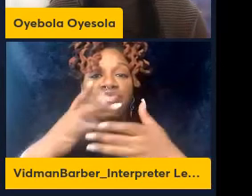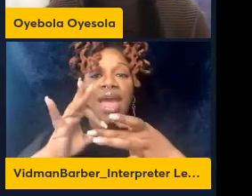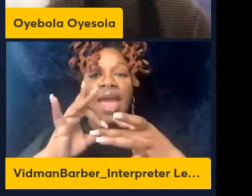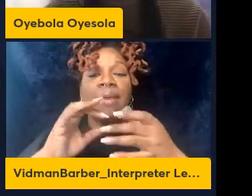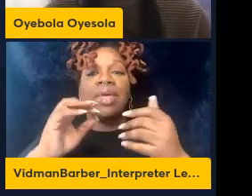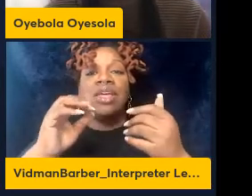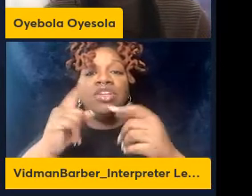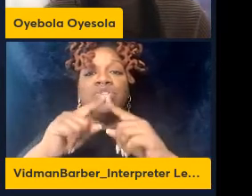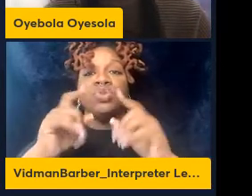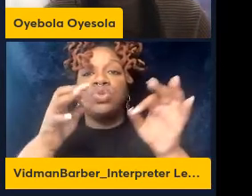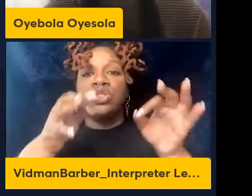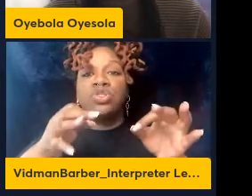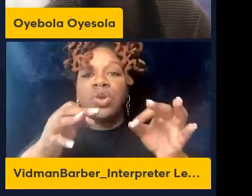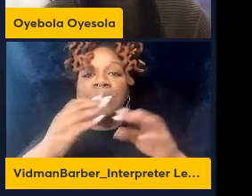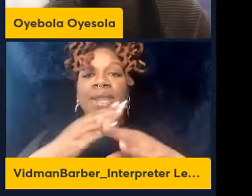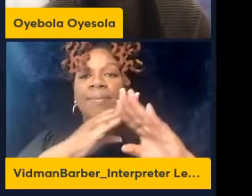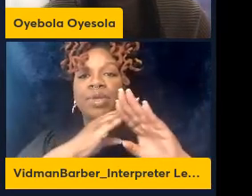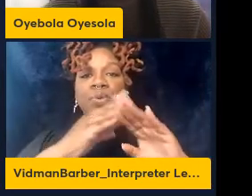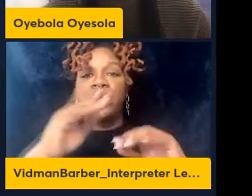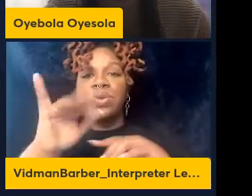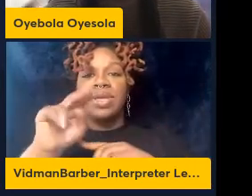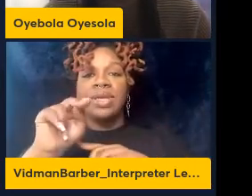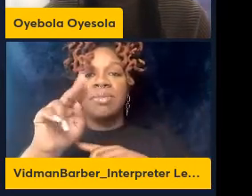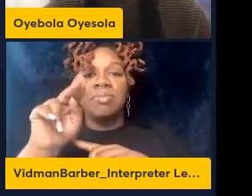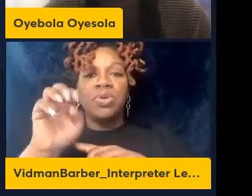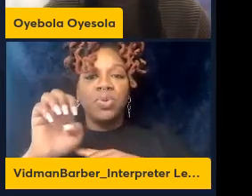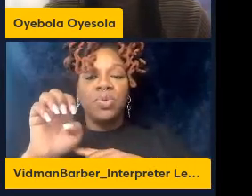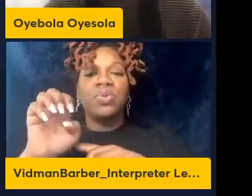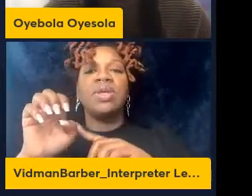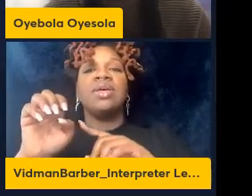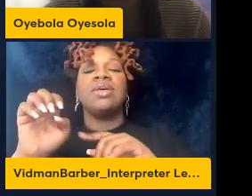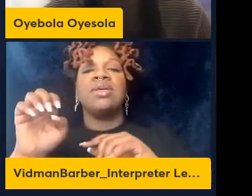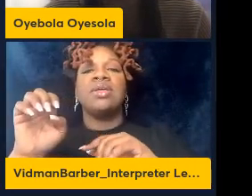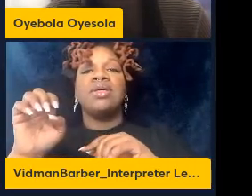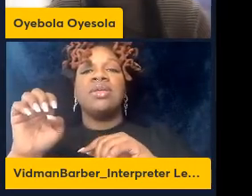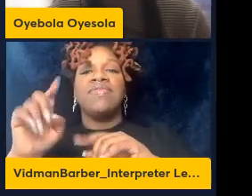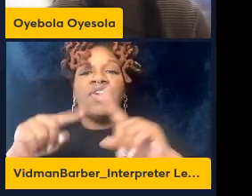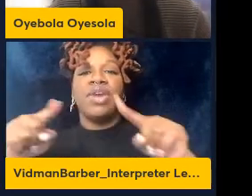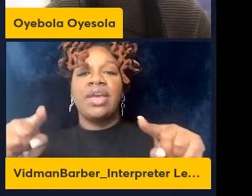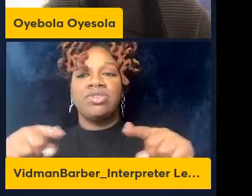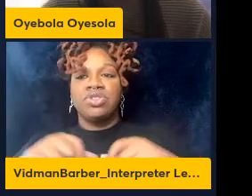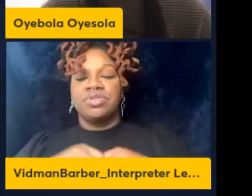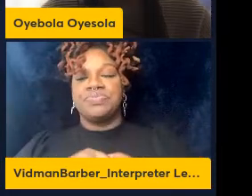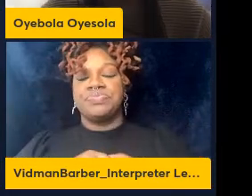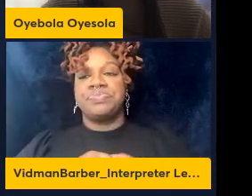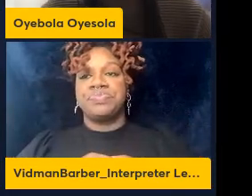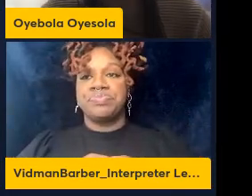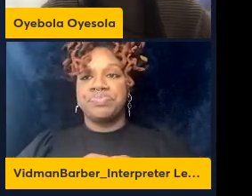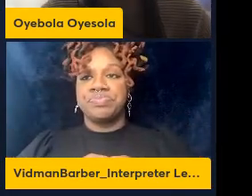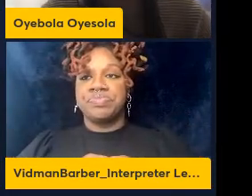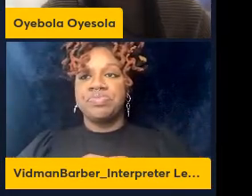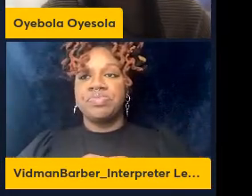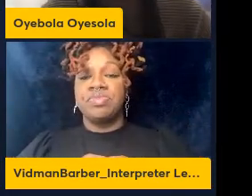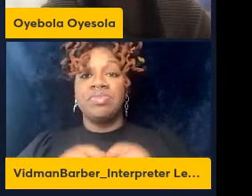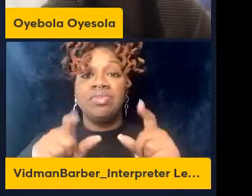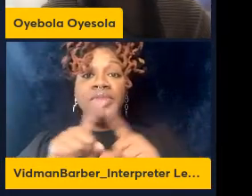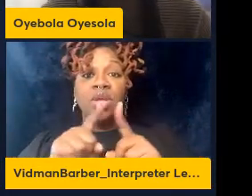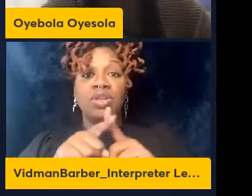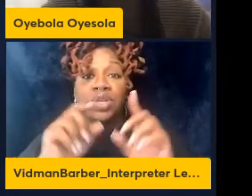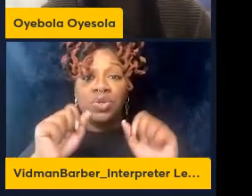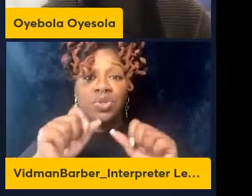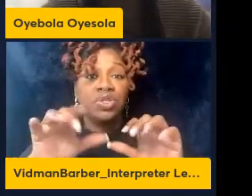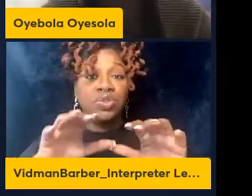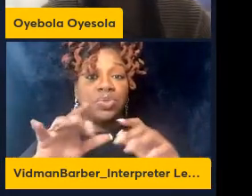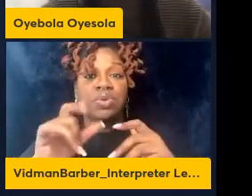variation even in lymph nodes that drains the tissue you could also do the same